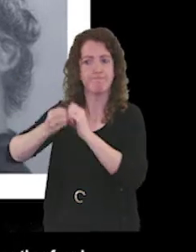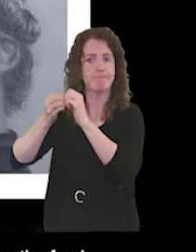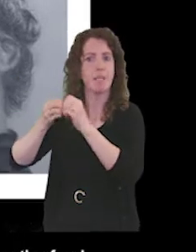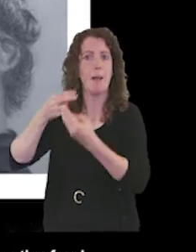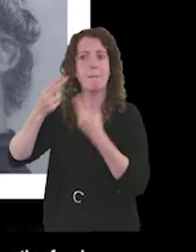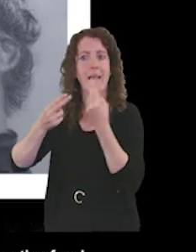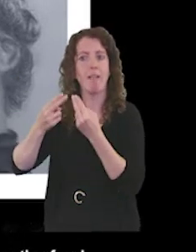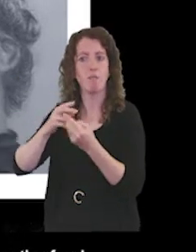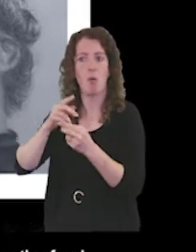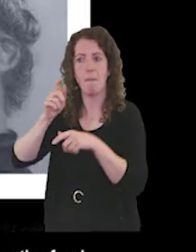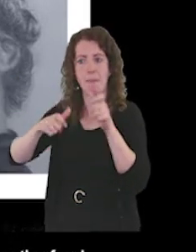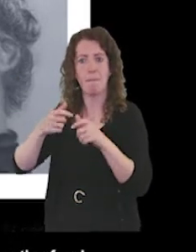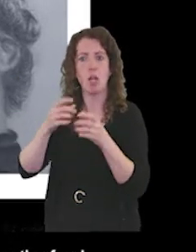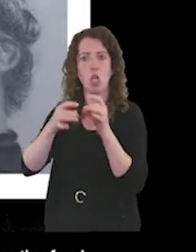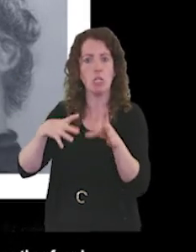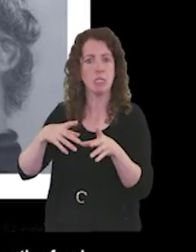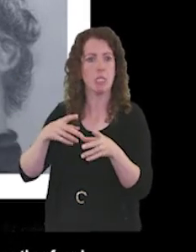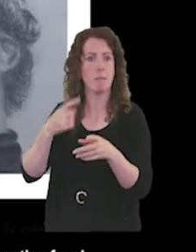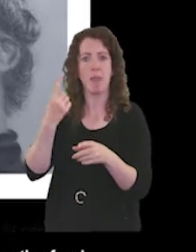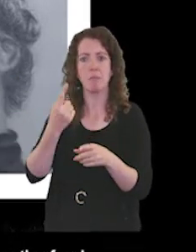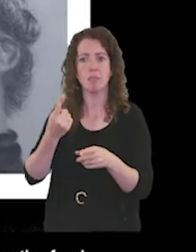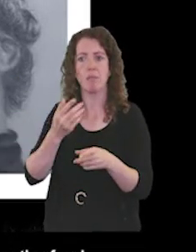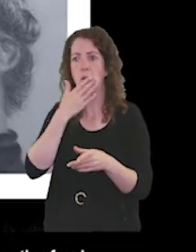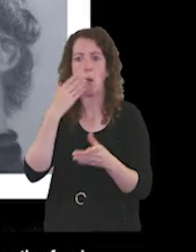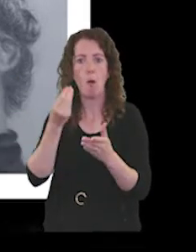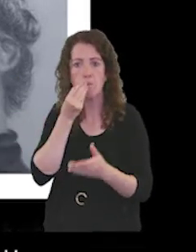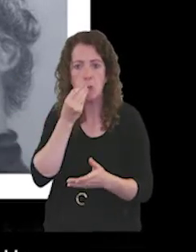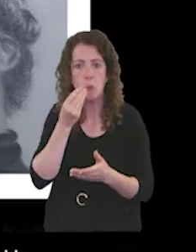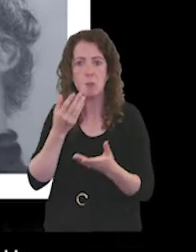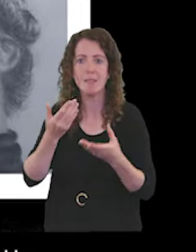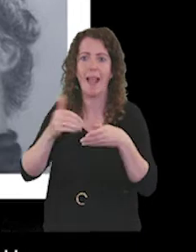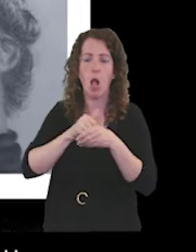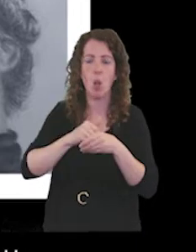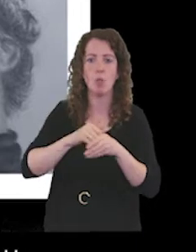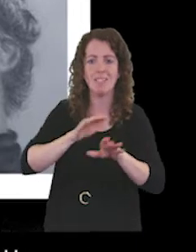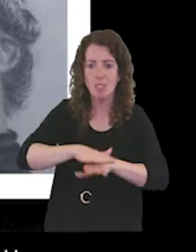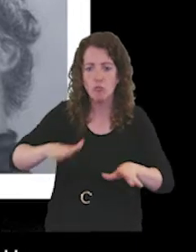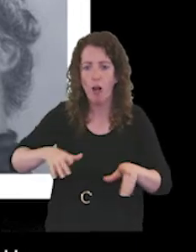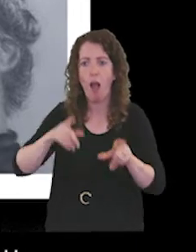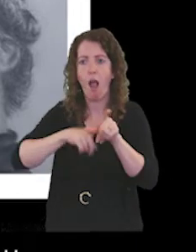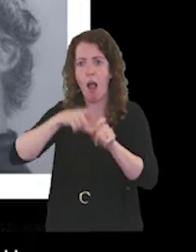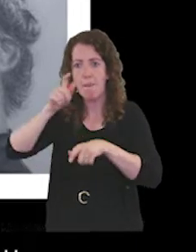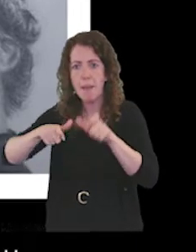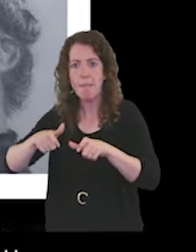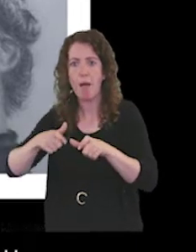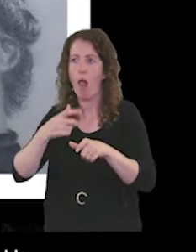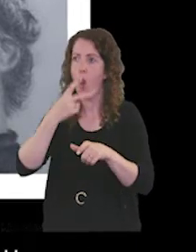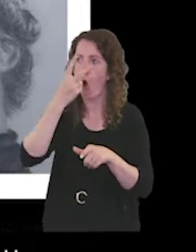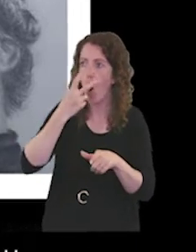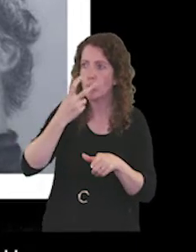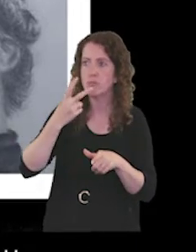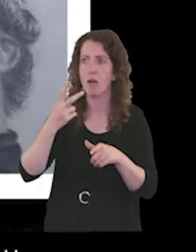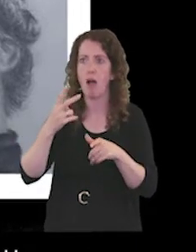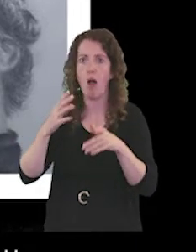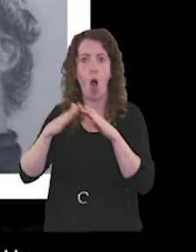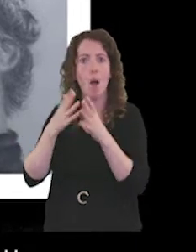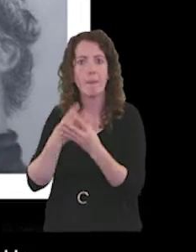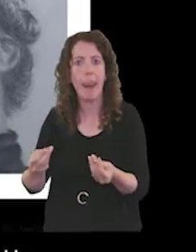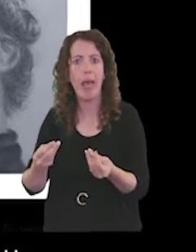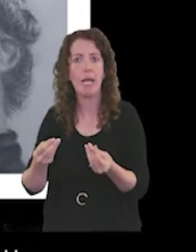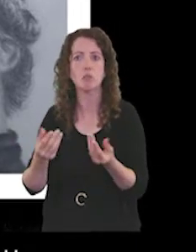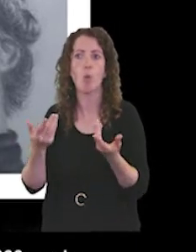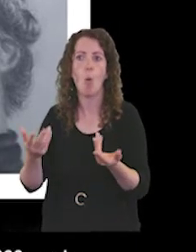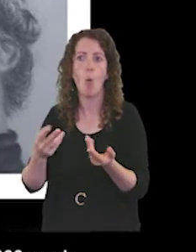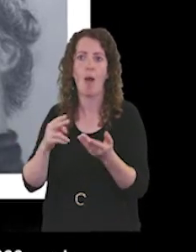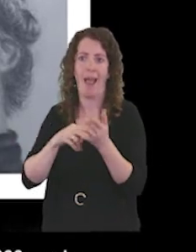facing a food crisis, including children, young people, the elderly, the vulnerable, the homeless and NH